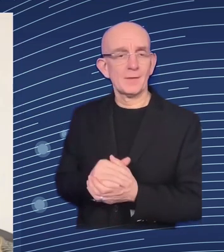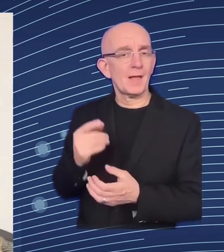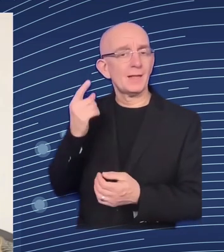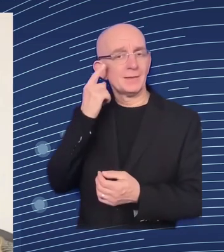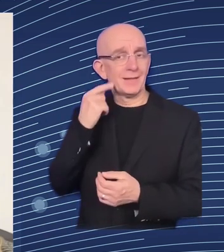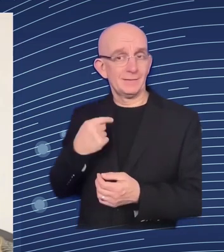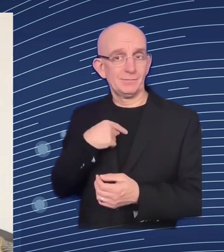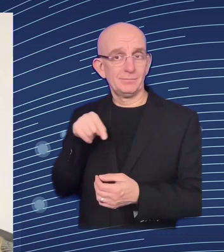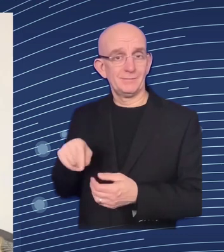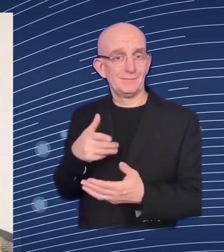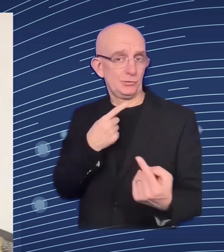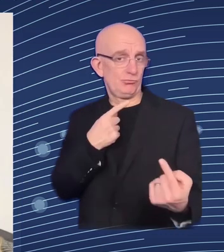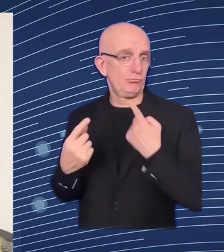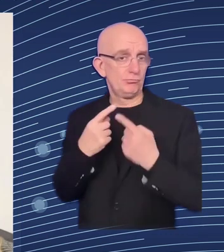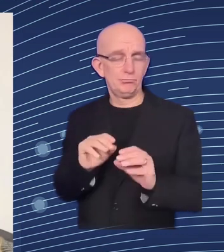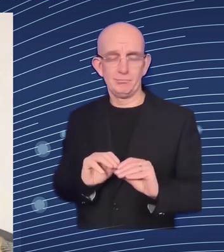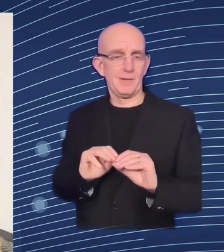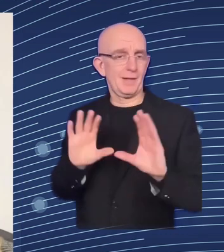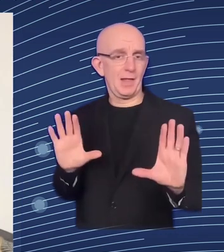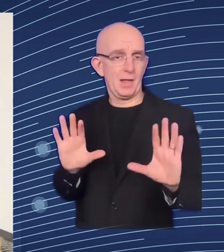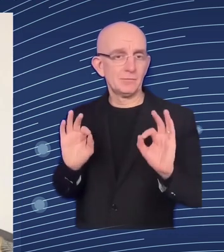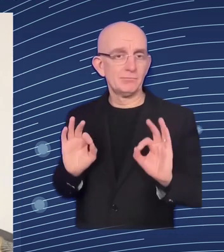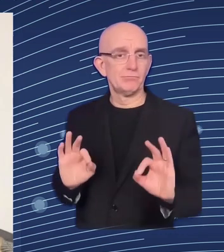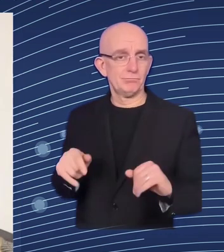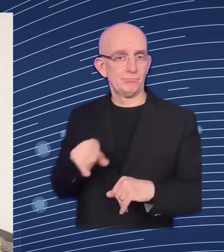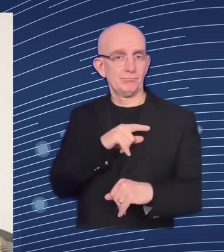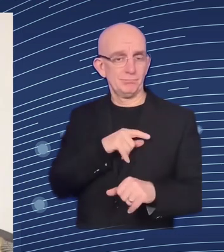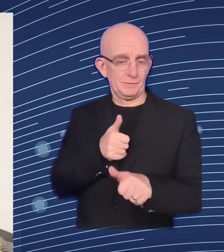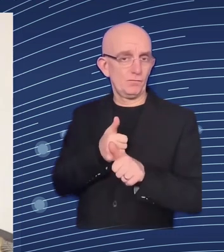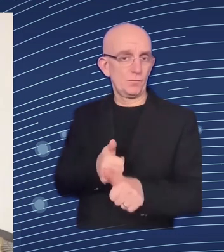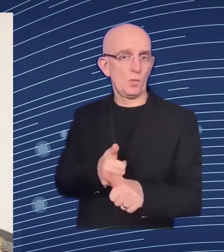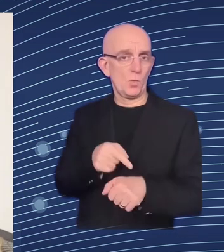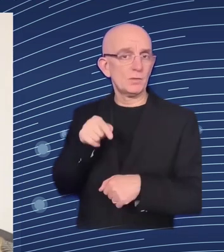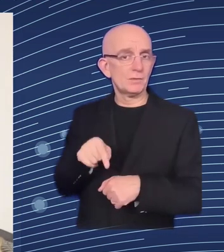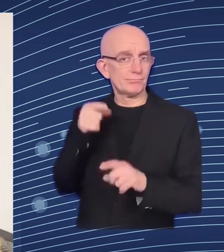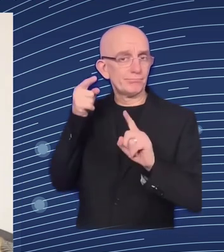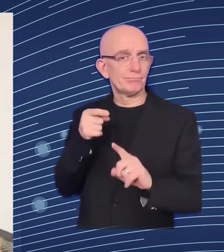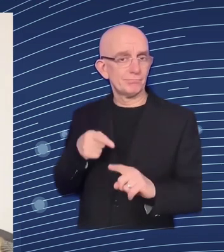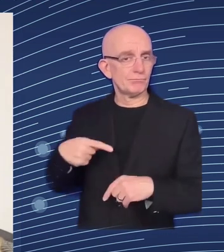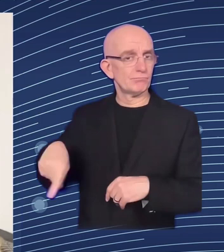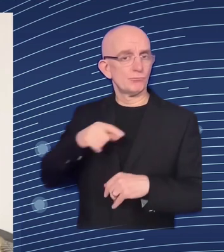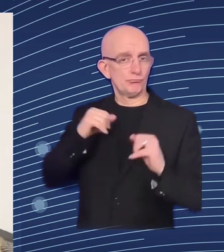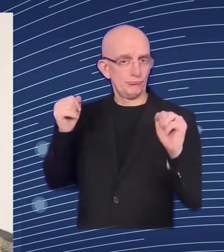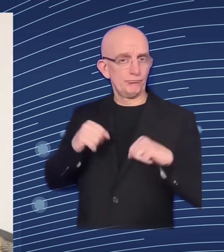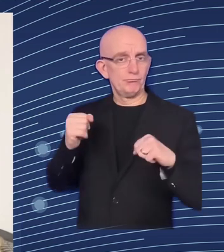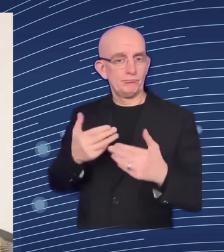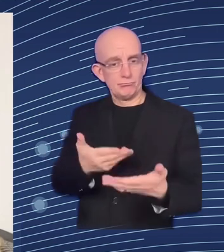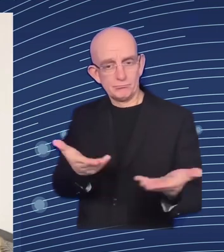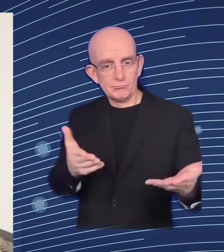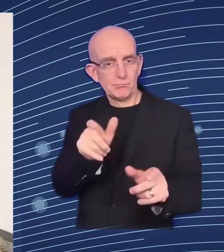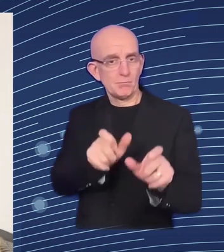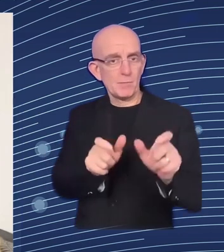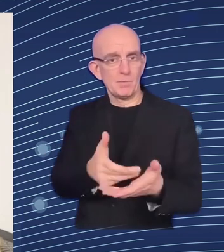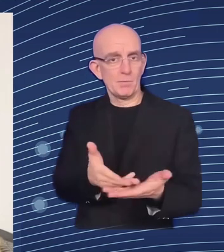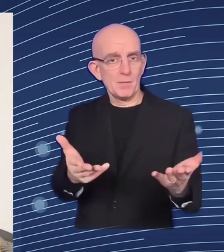protecting human capital protecting livelihoods and jobs doing that now um the important focus on on skills the